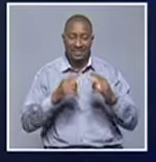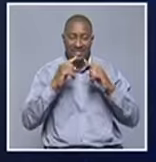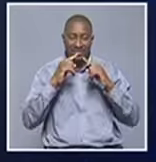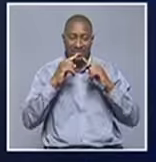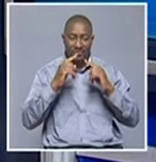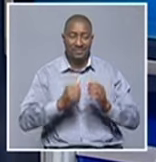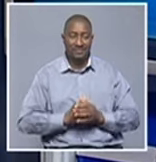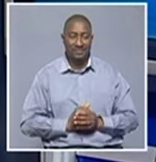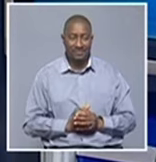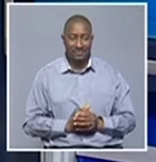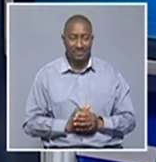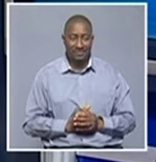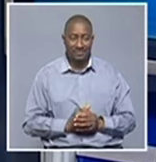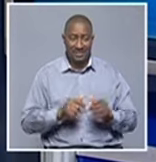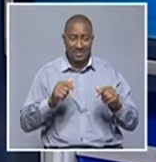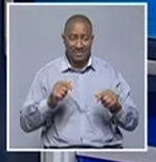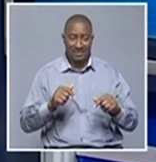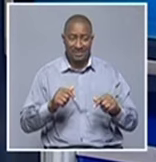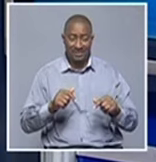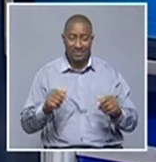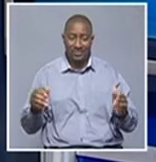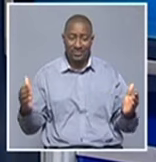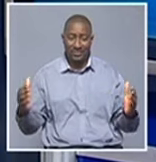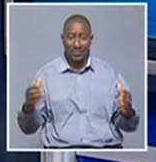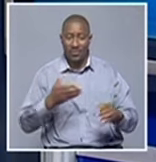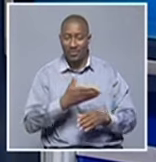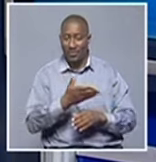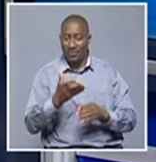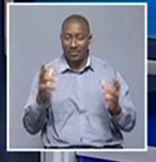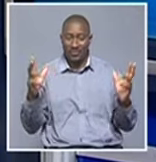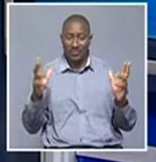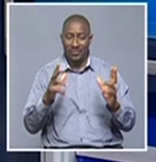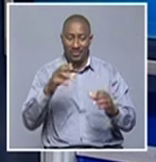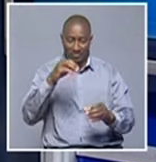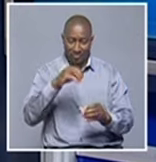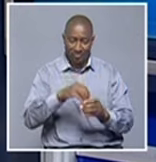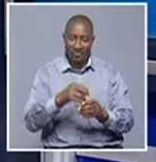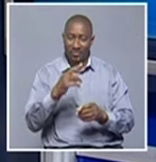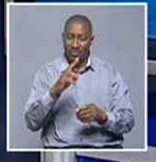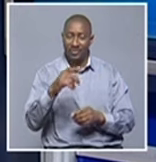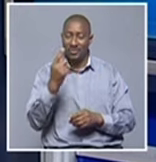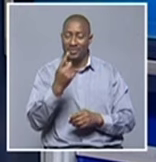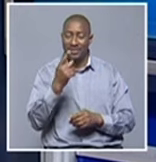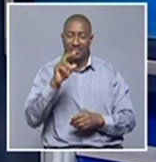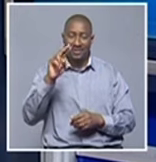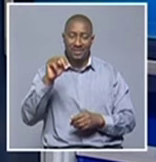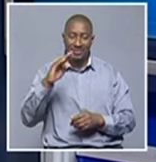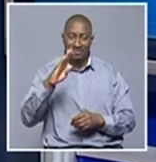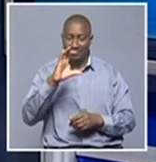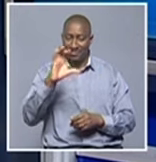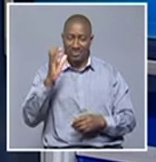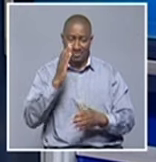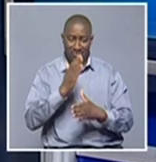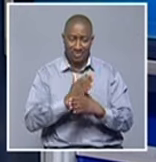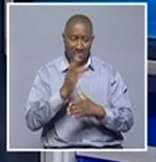all right but this time you're you're bringing the whole community with it's not only for nbc employees but namibia at large and you're taking it to